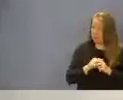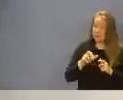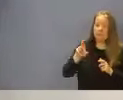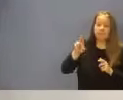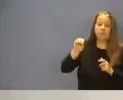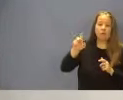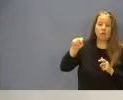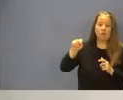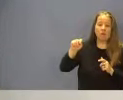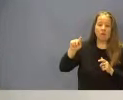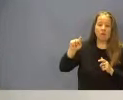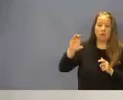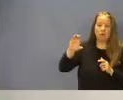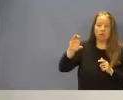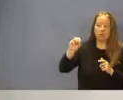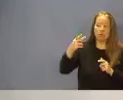Robert Coles.